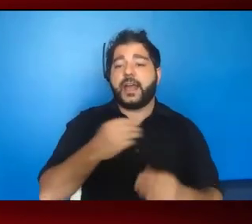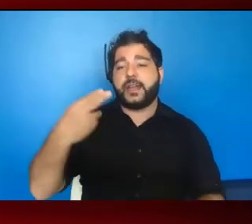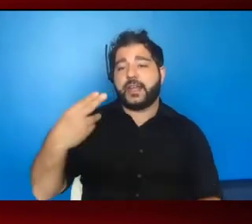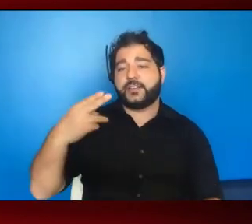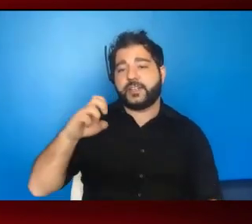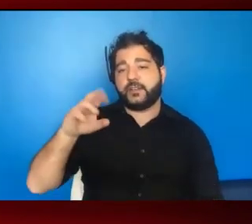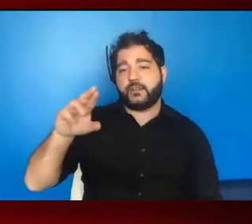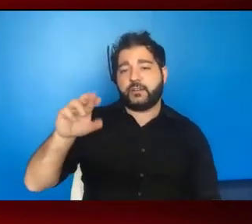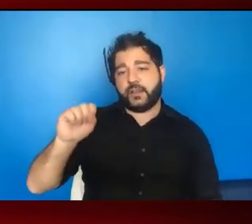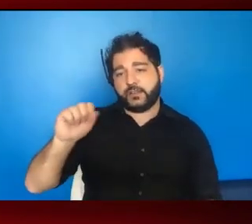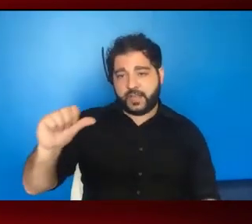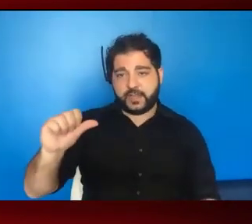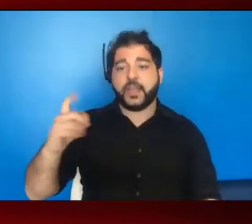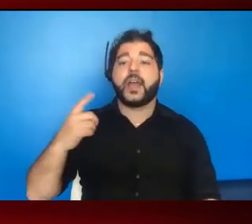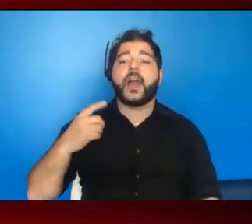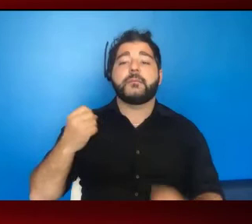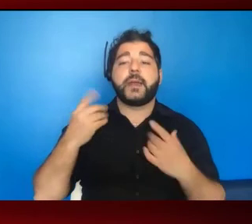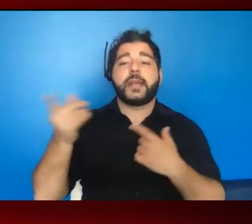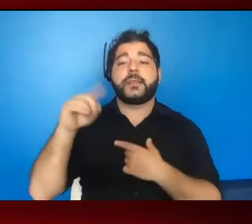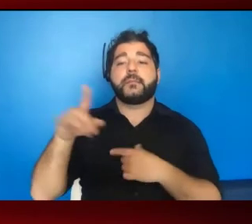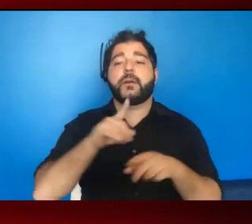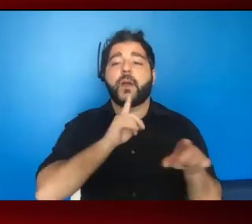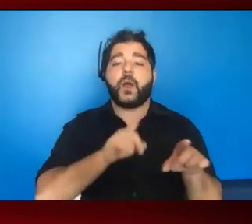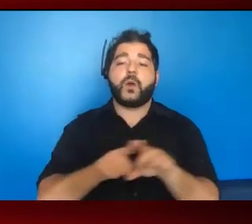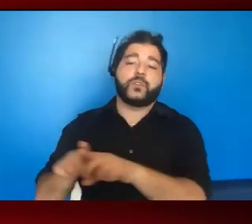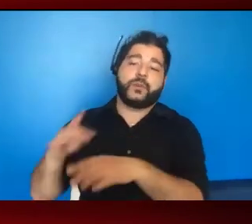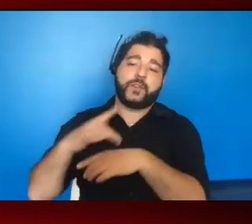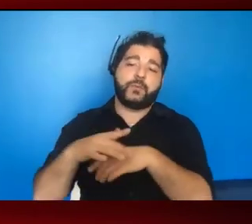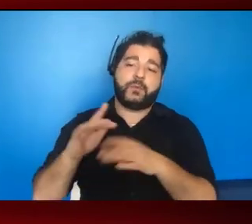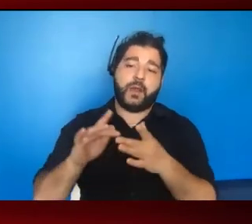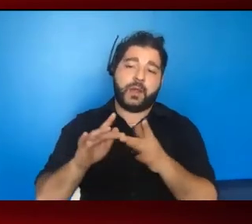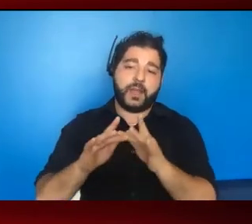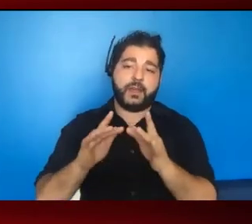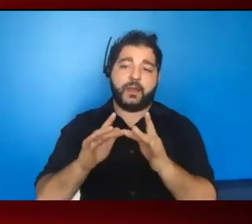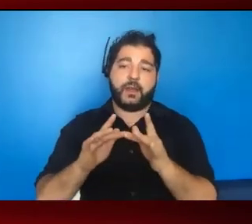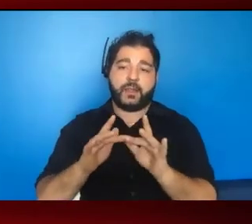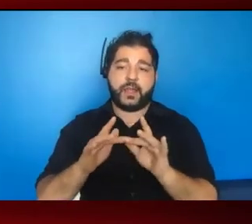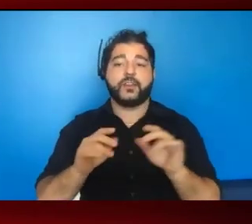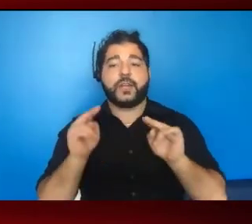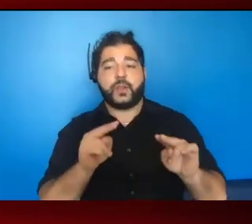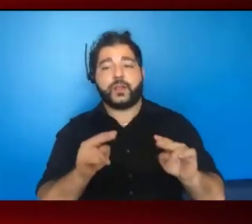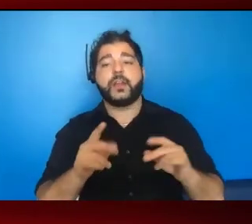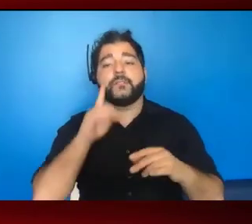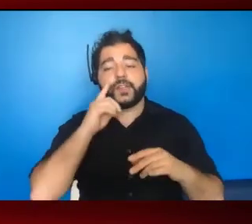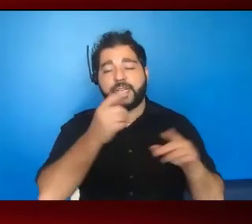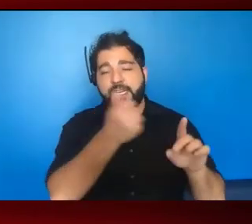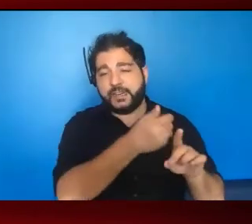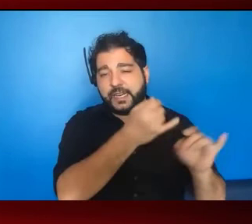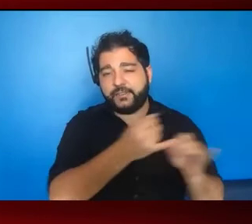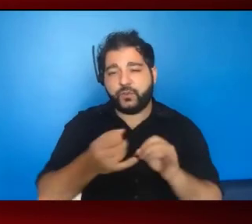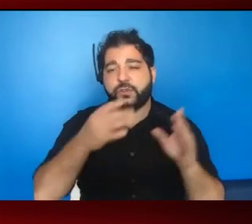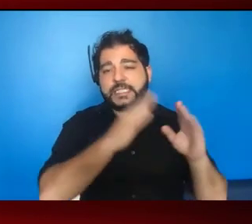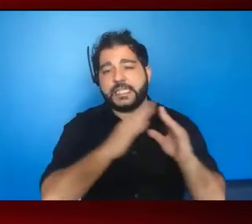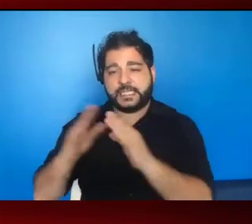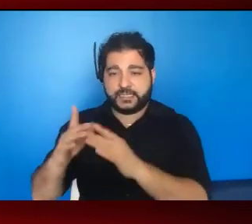so we will also, many of them are also available online at the individual jurisdictions webpages. So if you haven't taken a look,